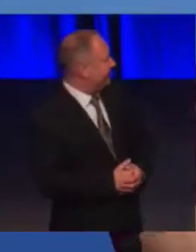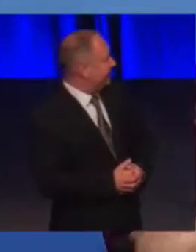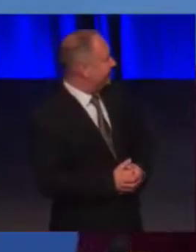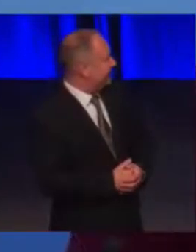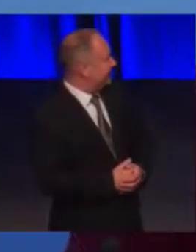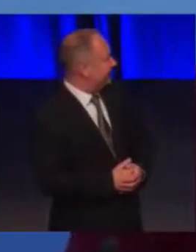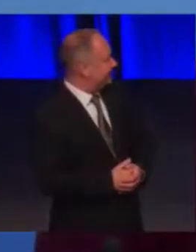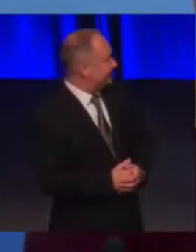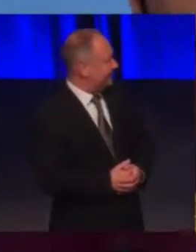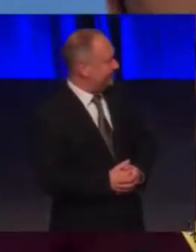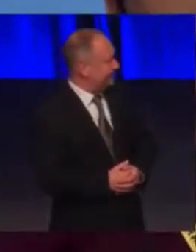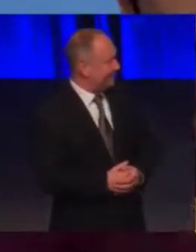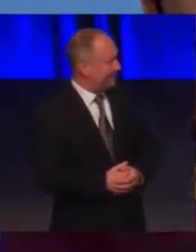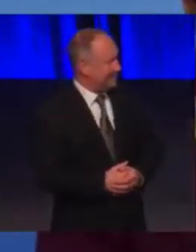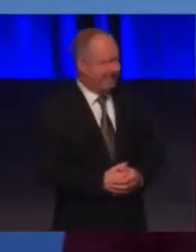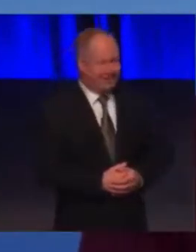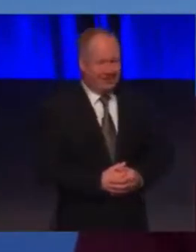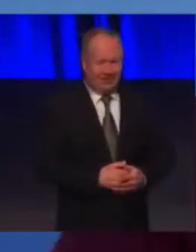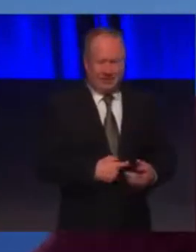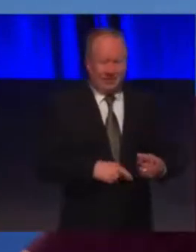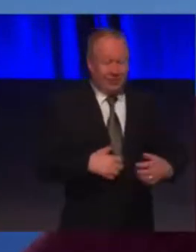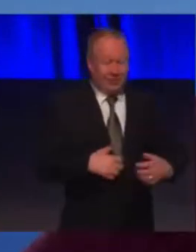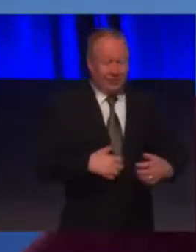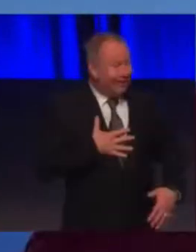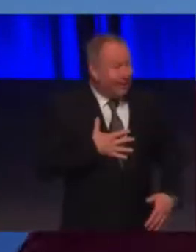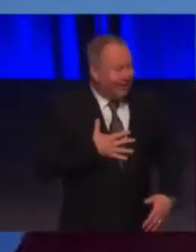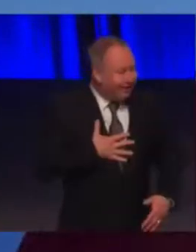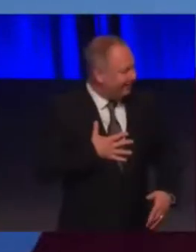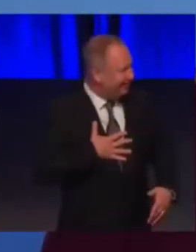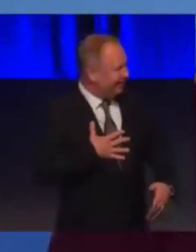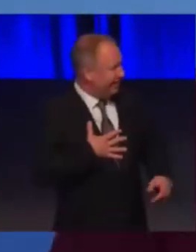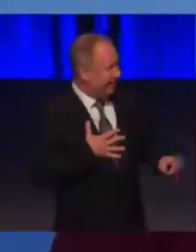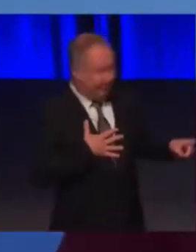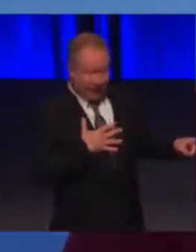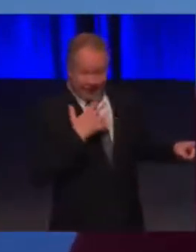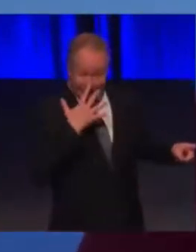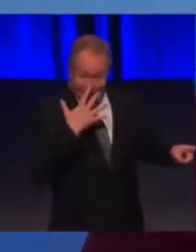Always, always good to pull at the heartstrings. So when he was that age,